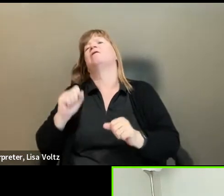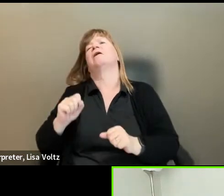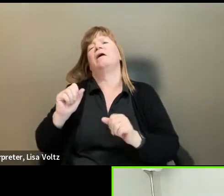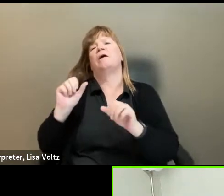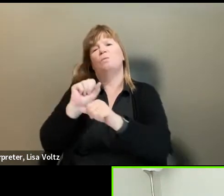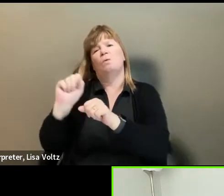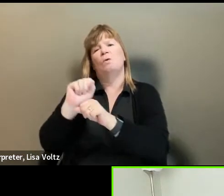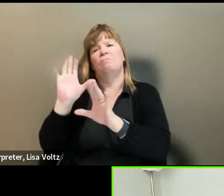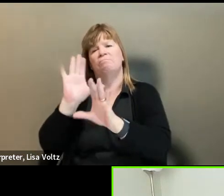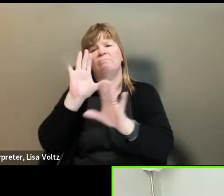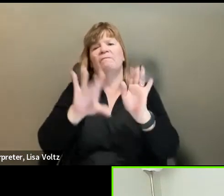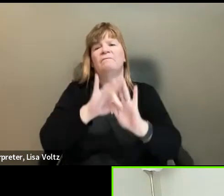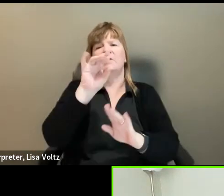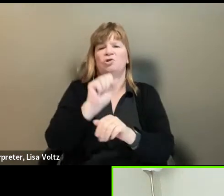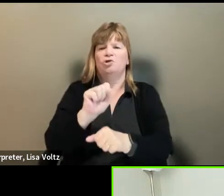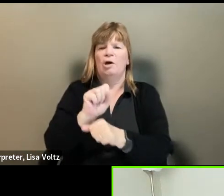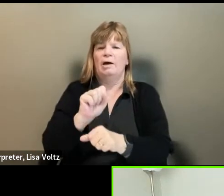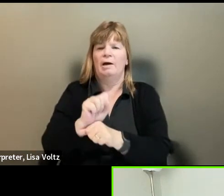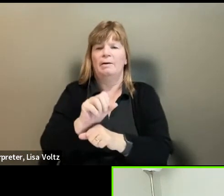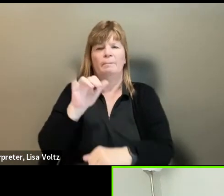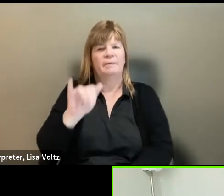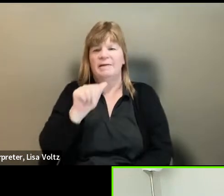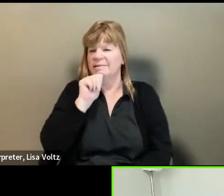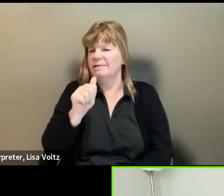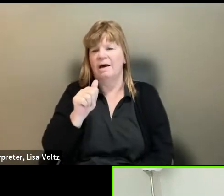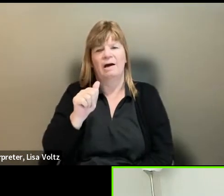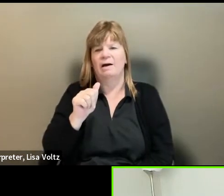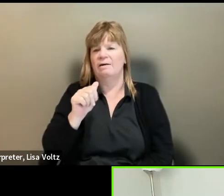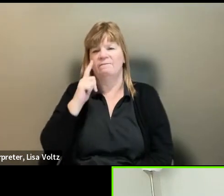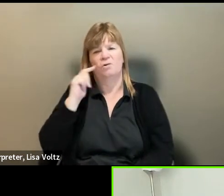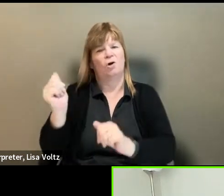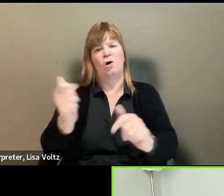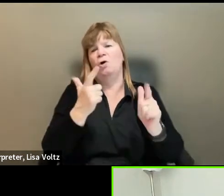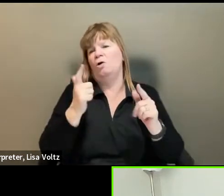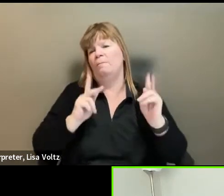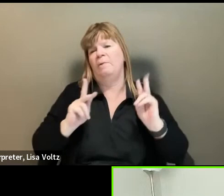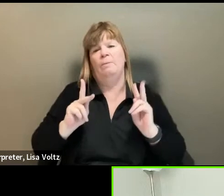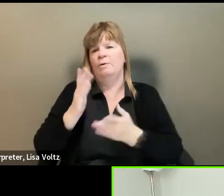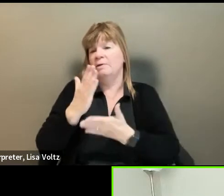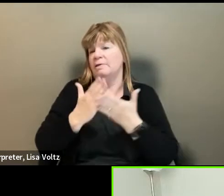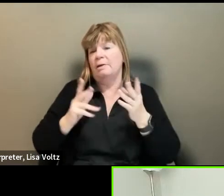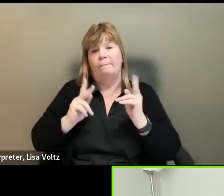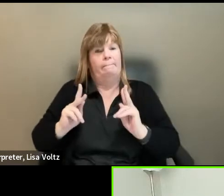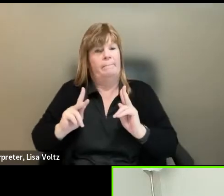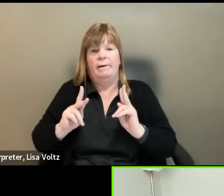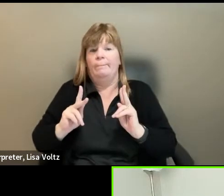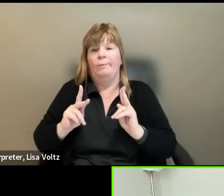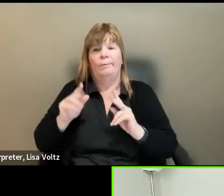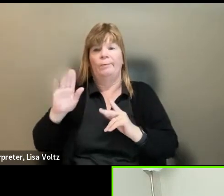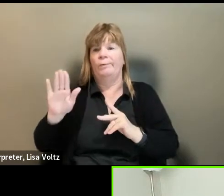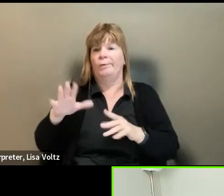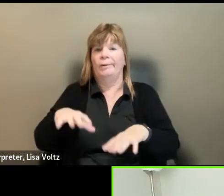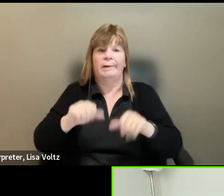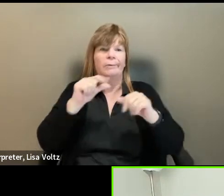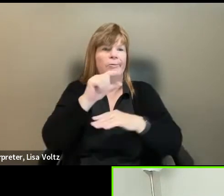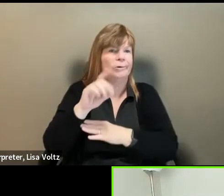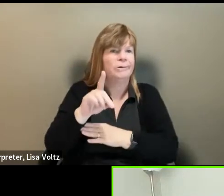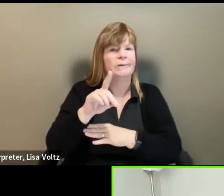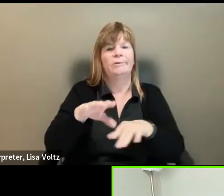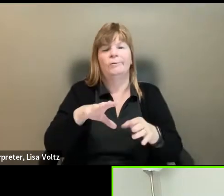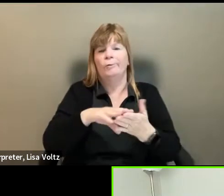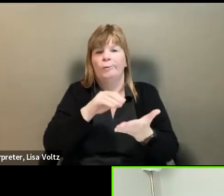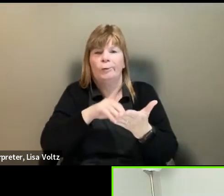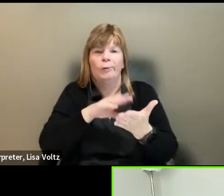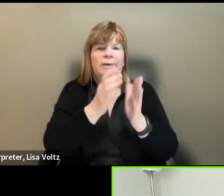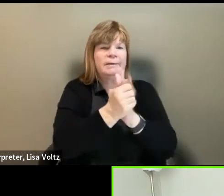um, employment, but that's not necessarily the case for everyone. There are some people who, like I said, they're getting their GED, they're getting a treat. But